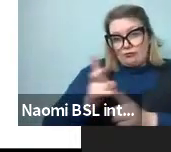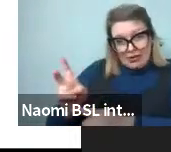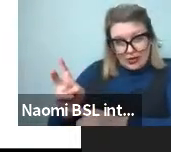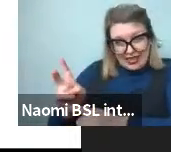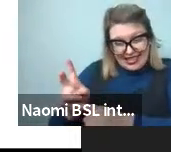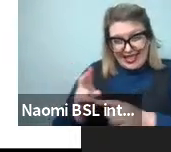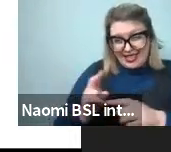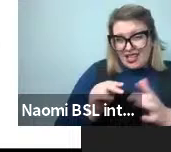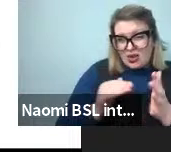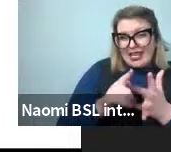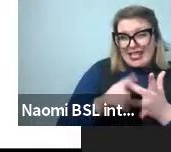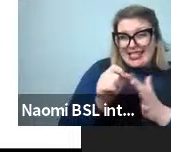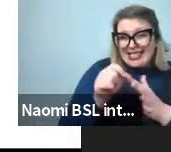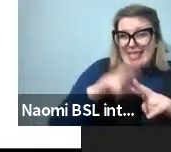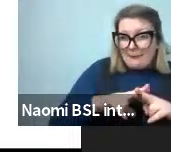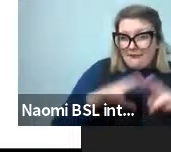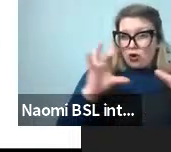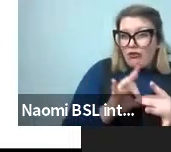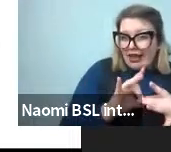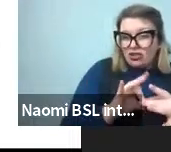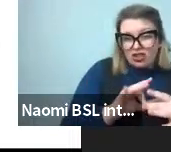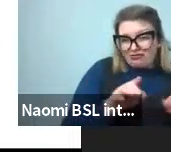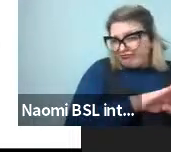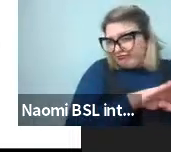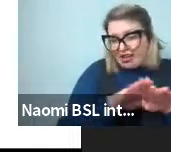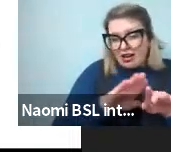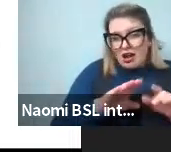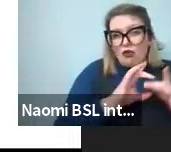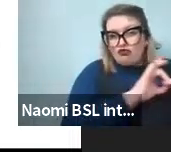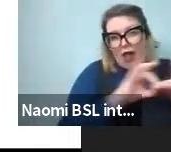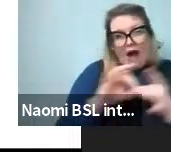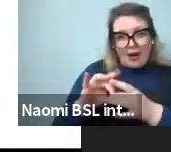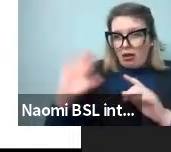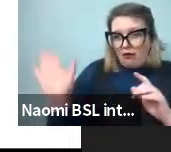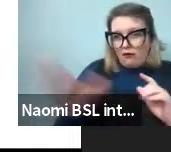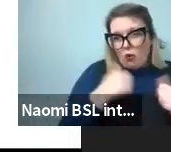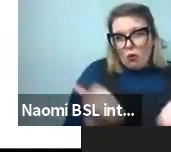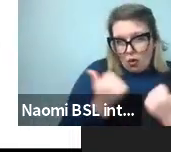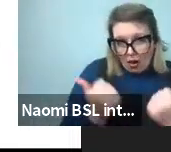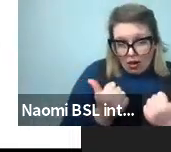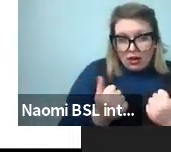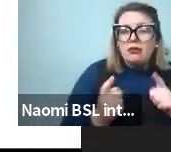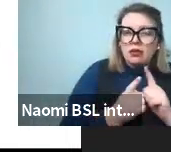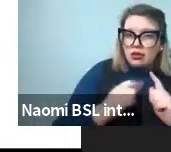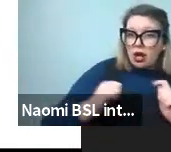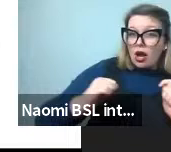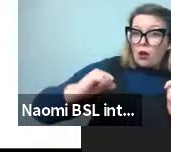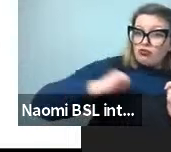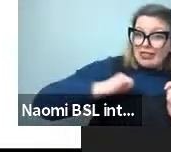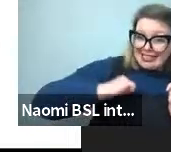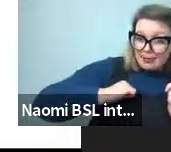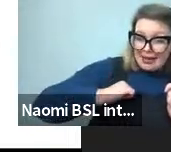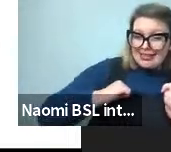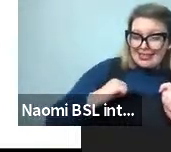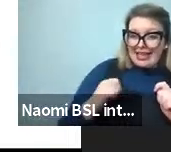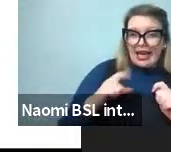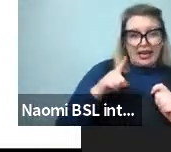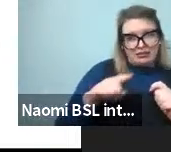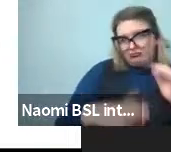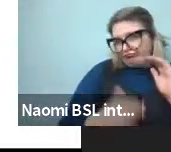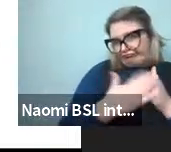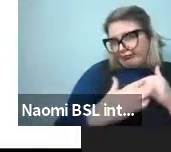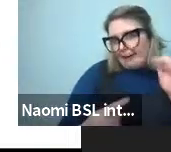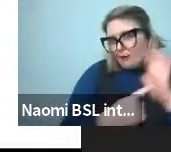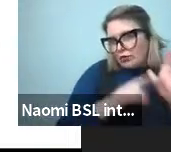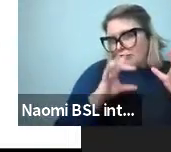reliable in all languages. And this relationship between predictability and word length is even bigger. In almost all these languages, it's numerically bigger in all.